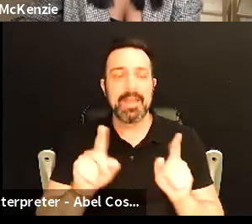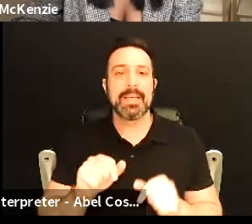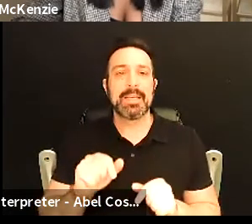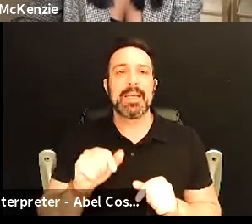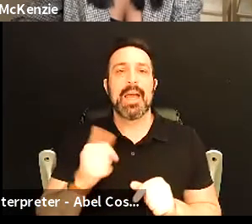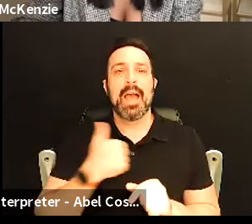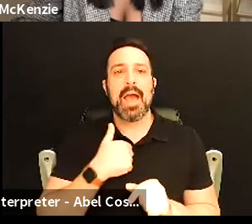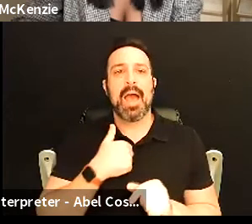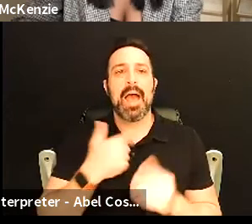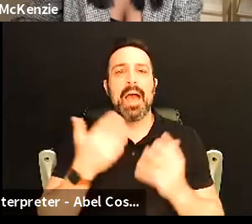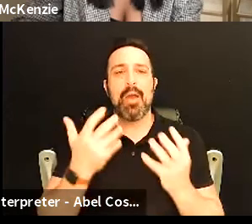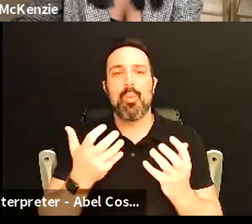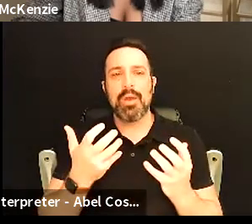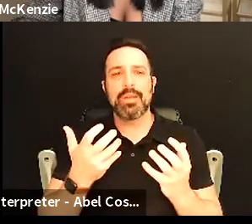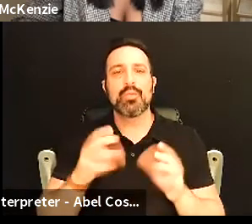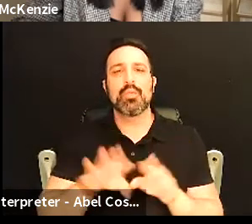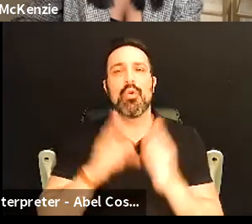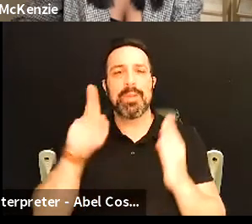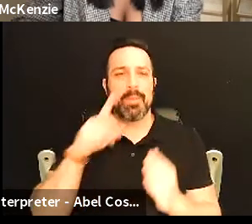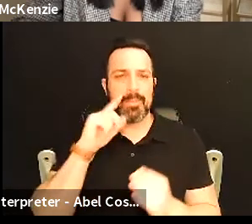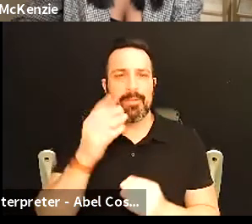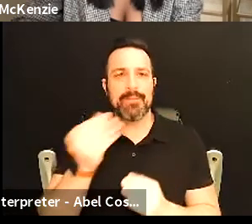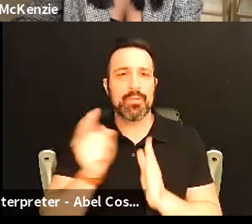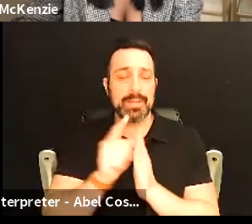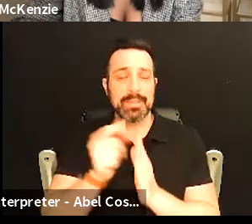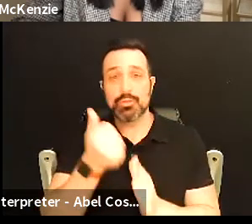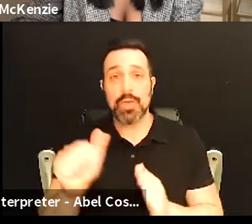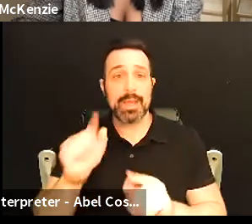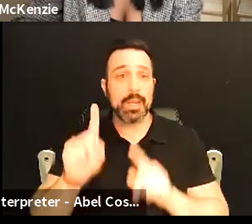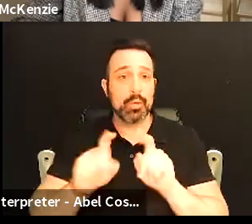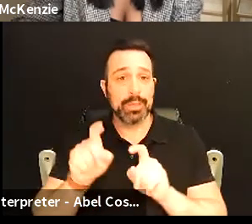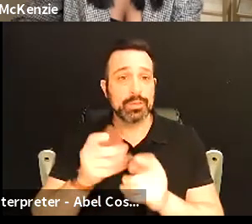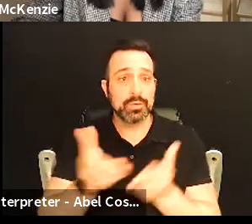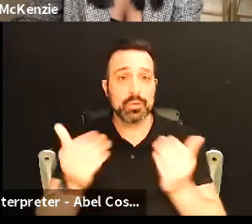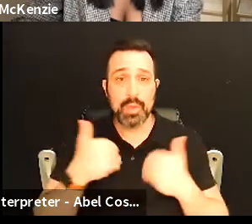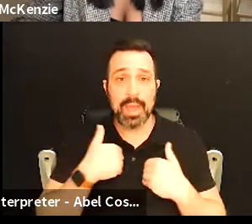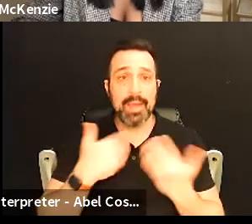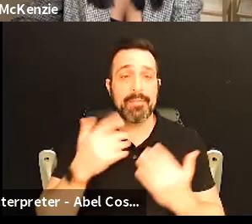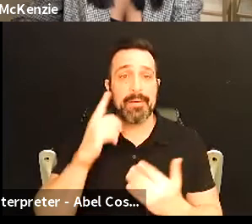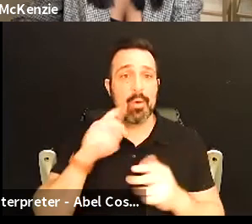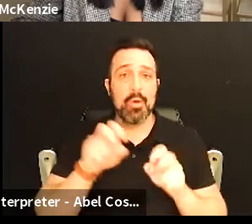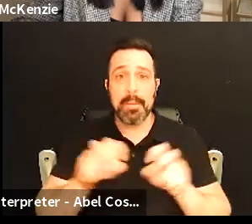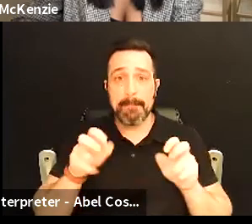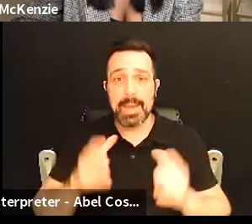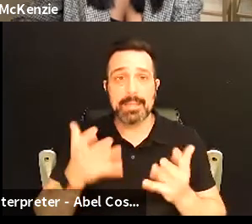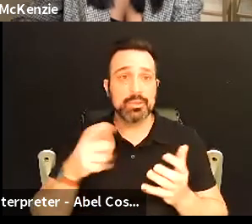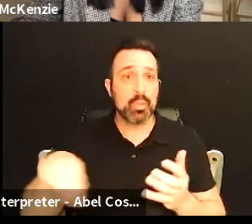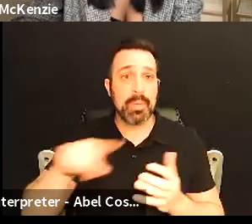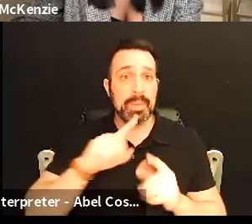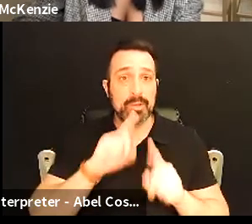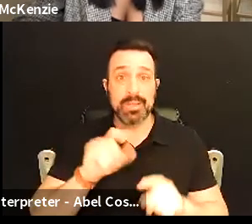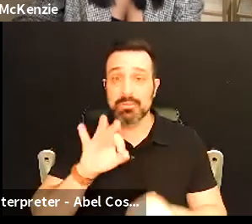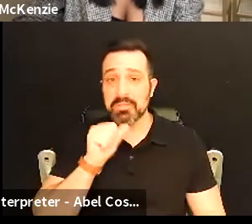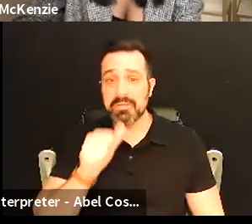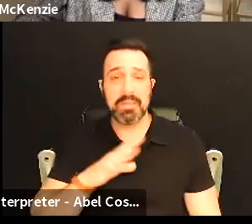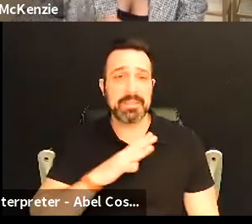i i want to kind of just open it up for a few minutes and see are there any questions that you all have directed at the panelists that you want them to answer and if not